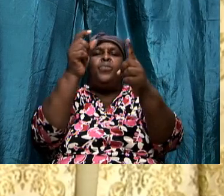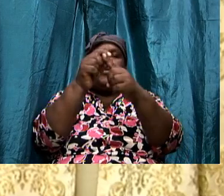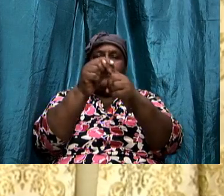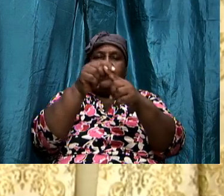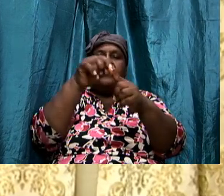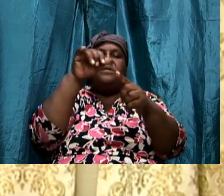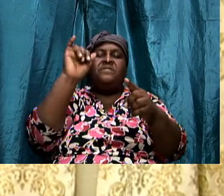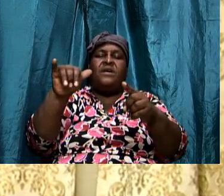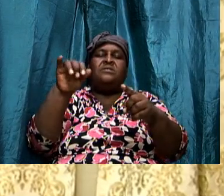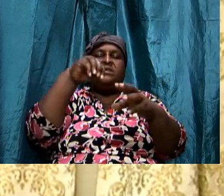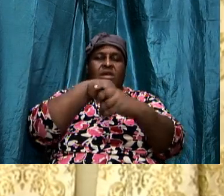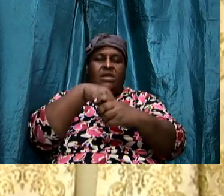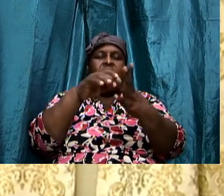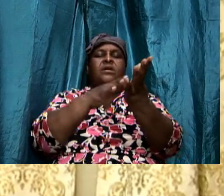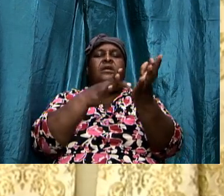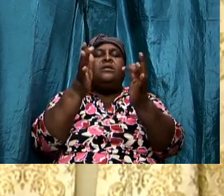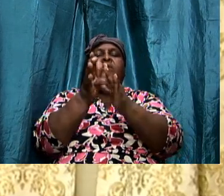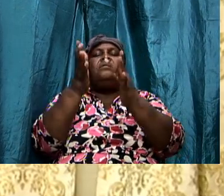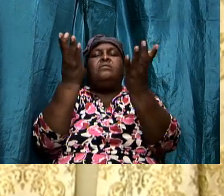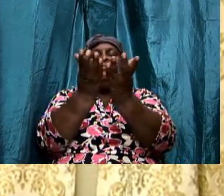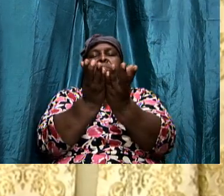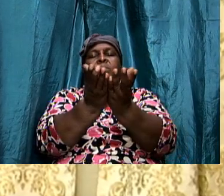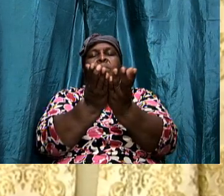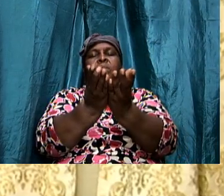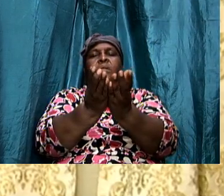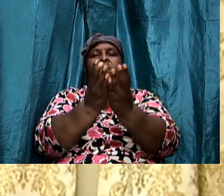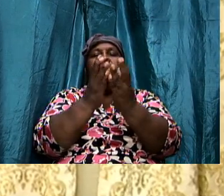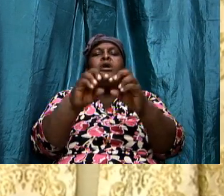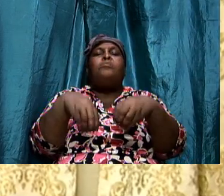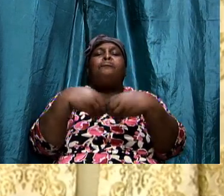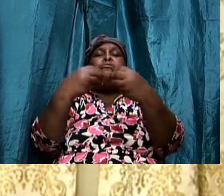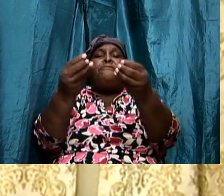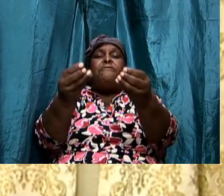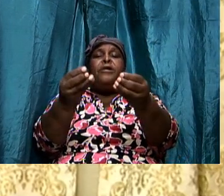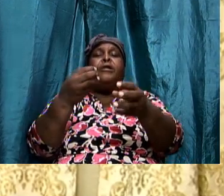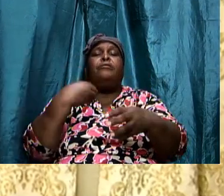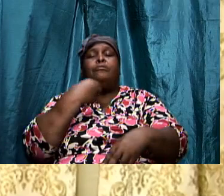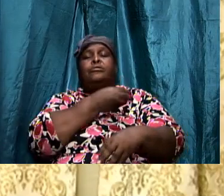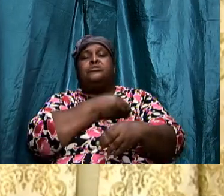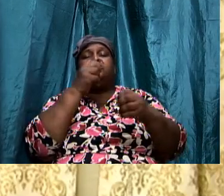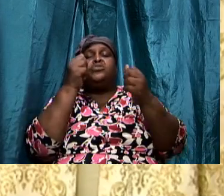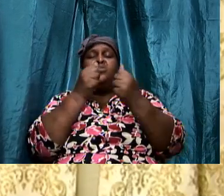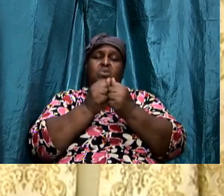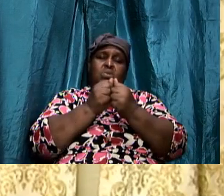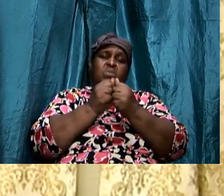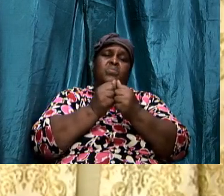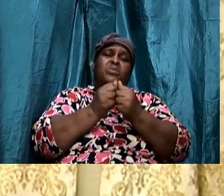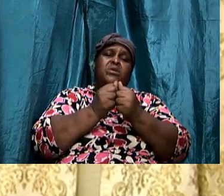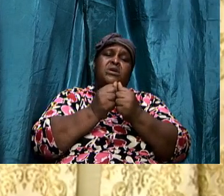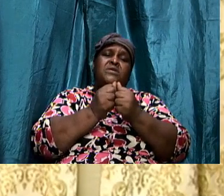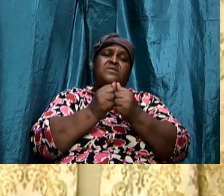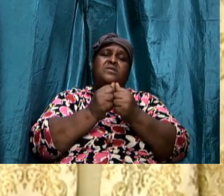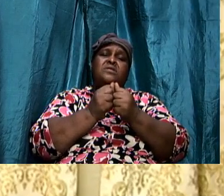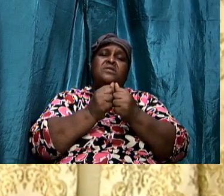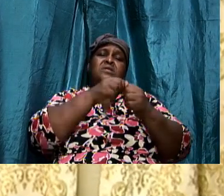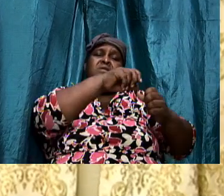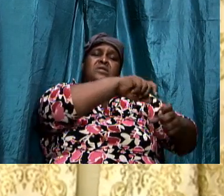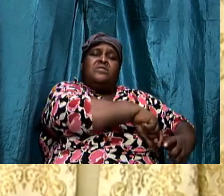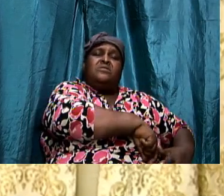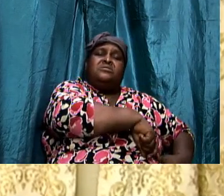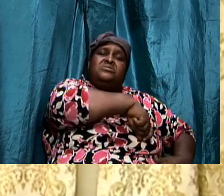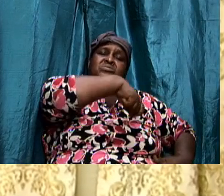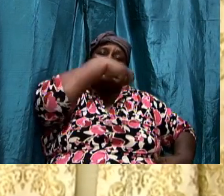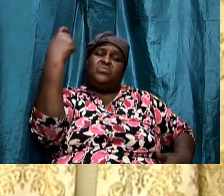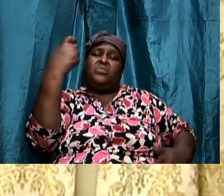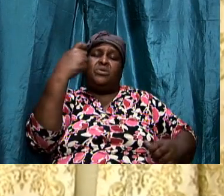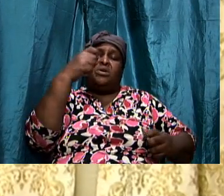provides us with the sword of the spirit to push into the adversary and turn and